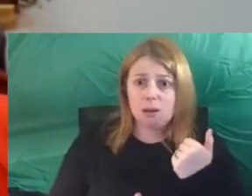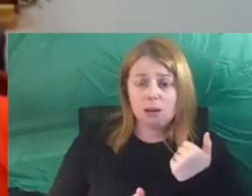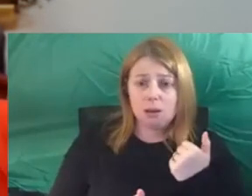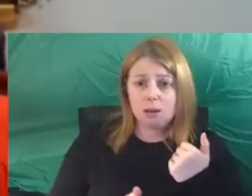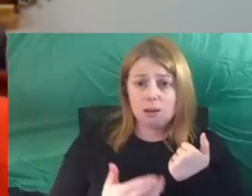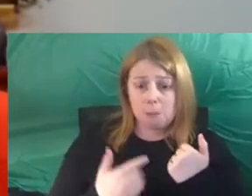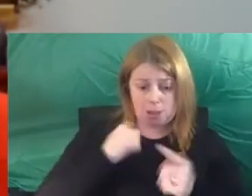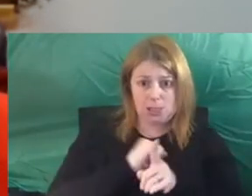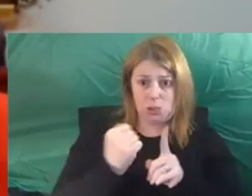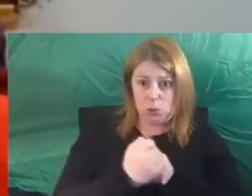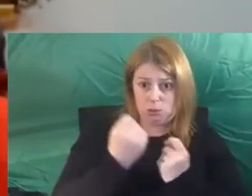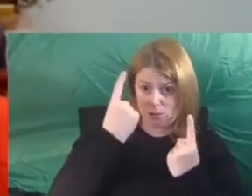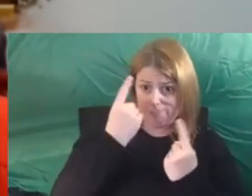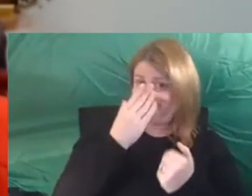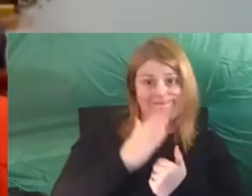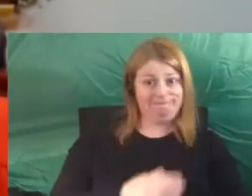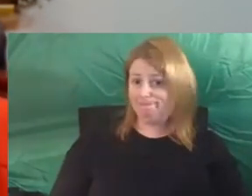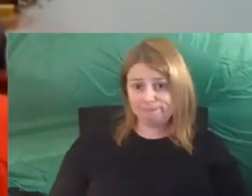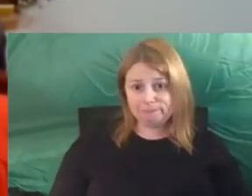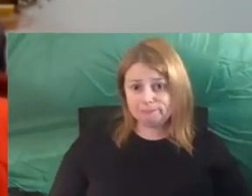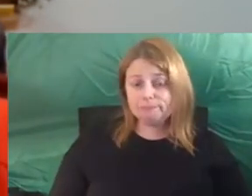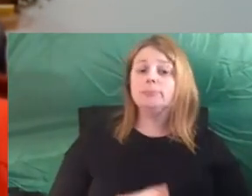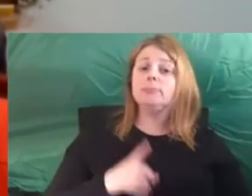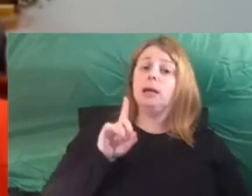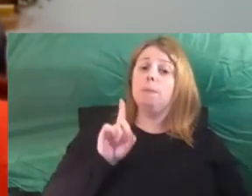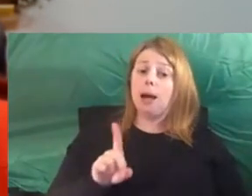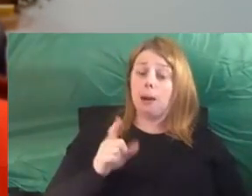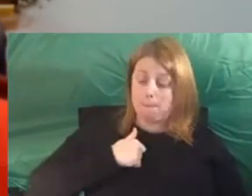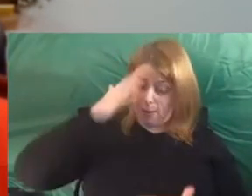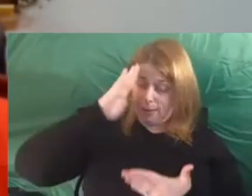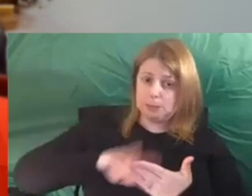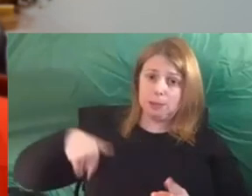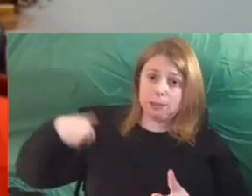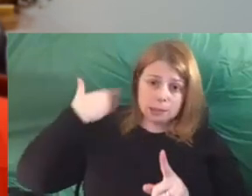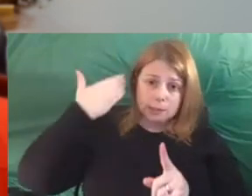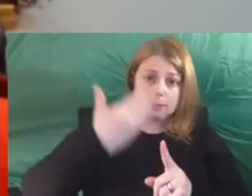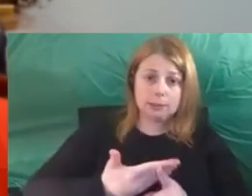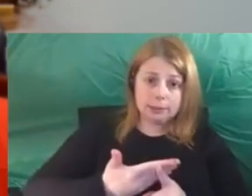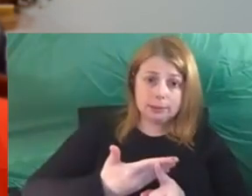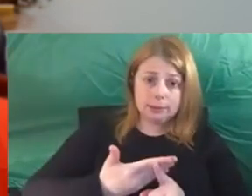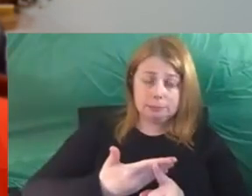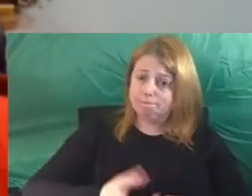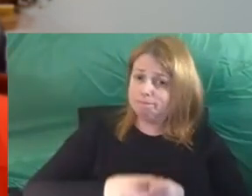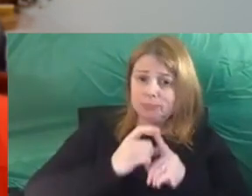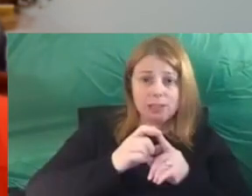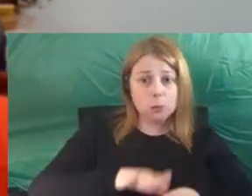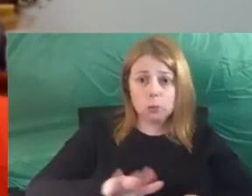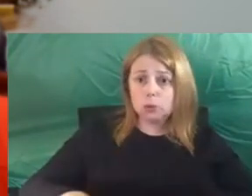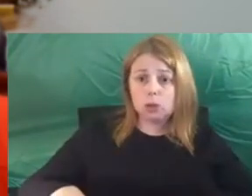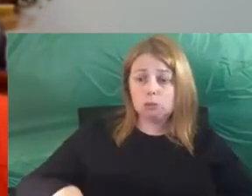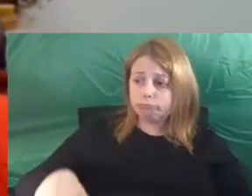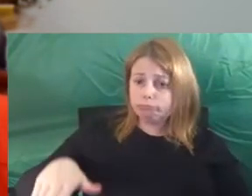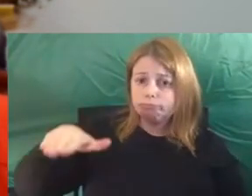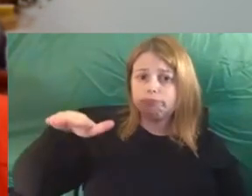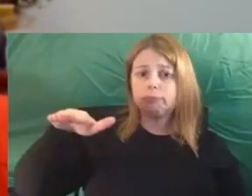situation. However, from all of my experiences through my very difficult childhood, I